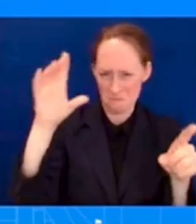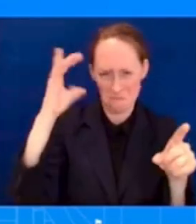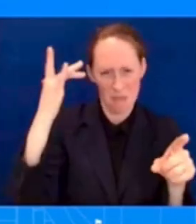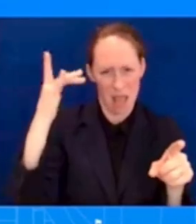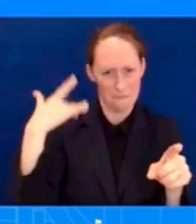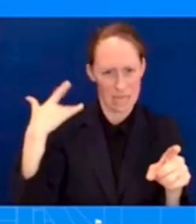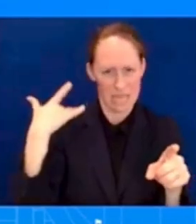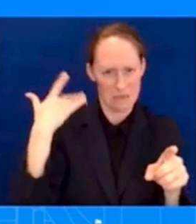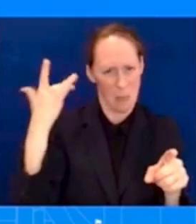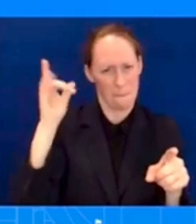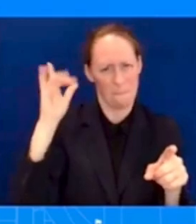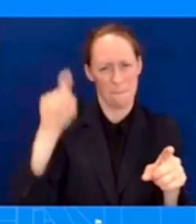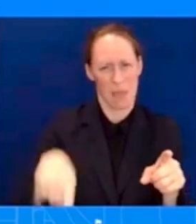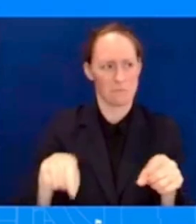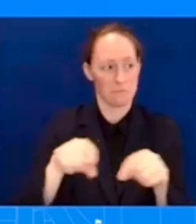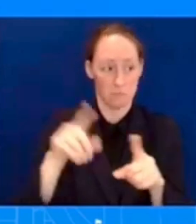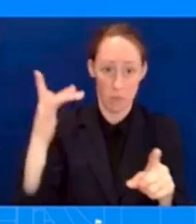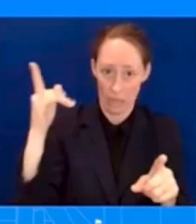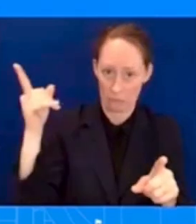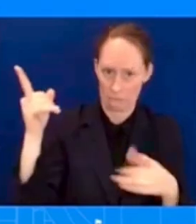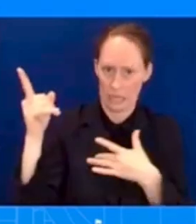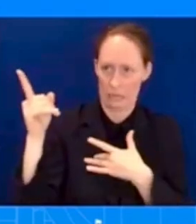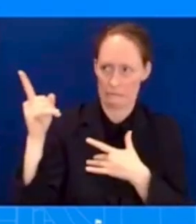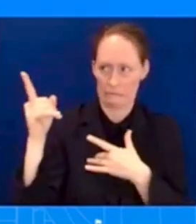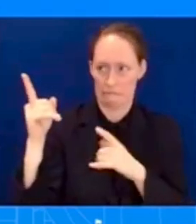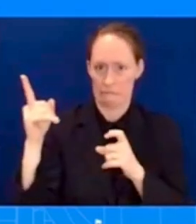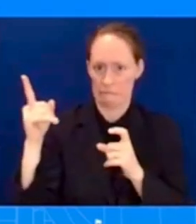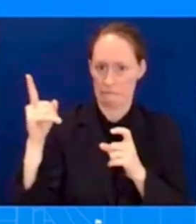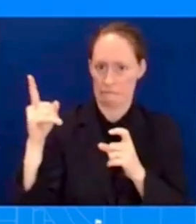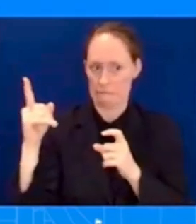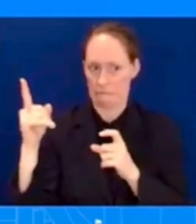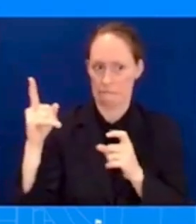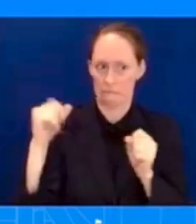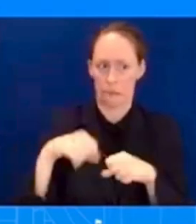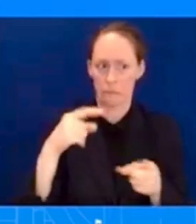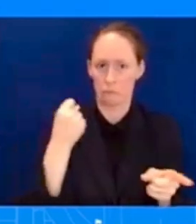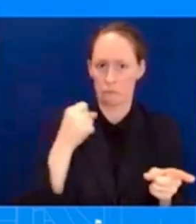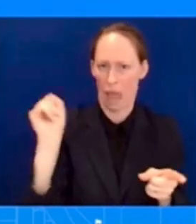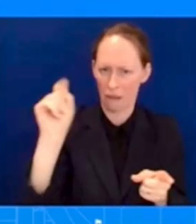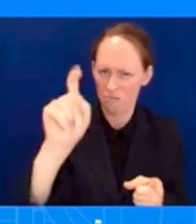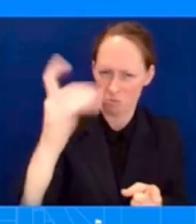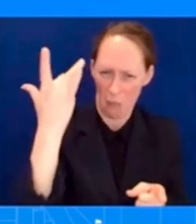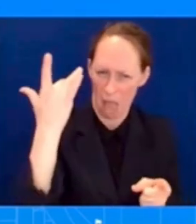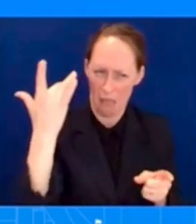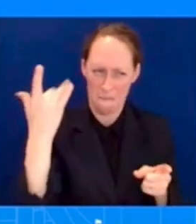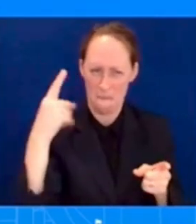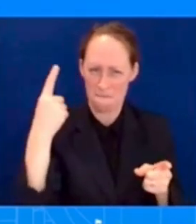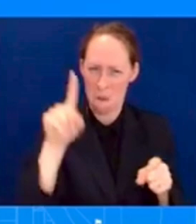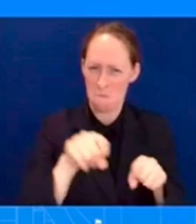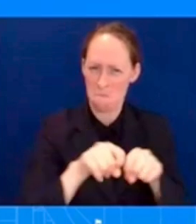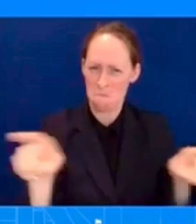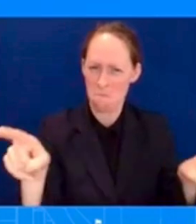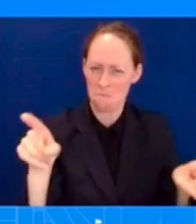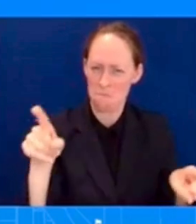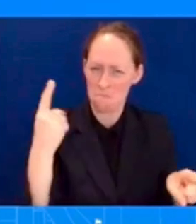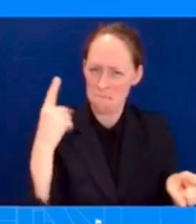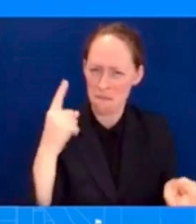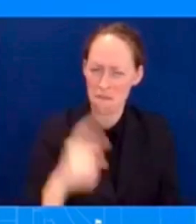prospects of the strike are increasing? So, look, the President, the White House has regularly, fairly regularly urged